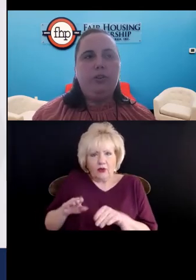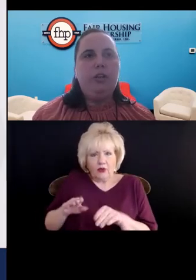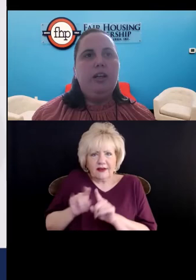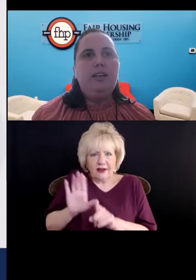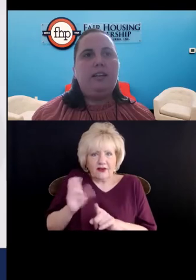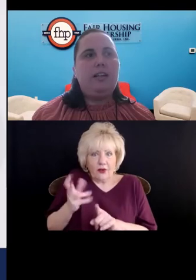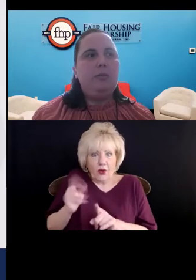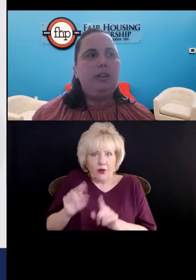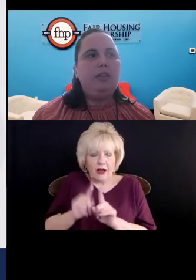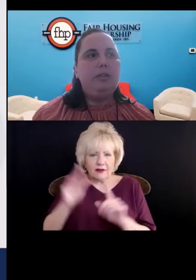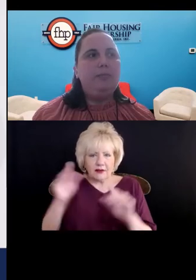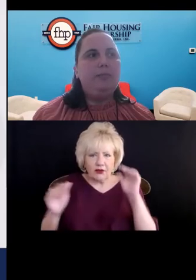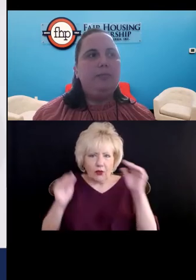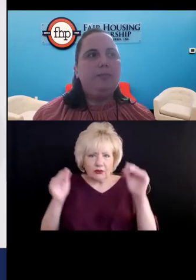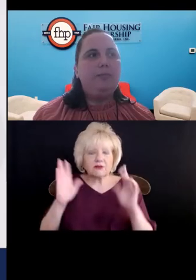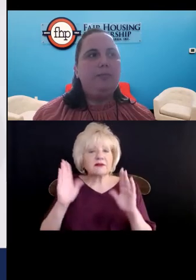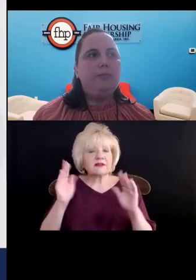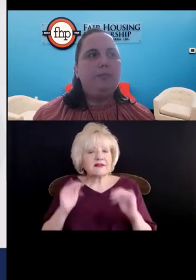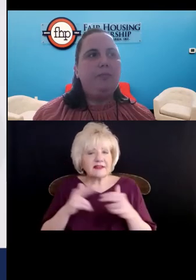adult. Next slide please.